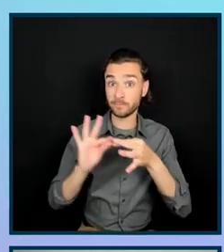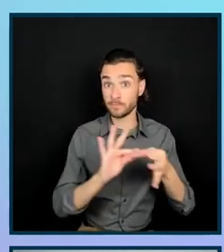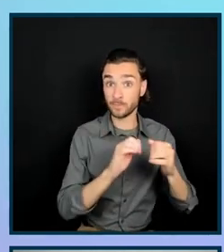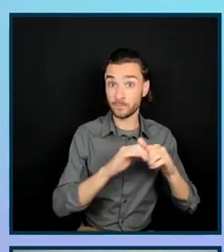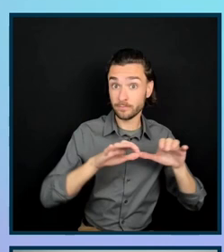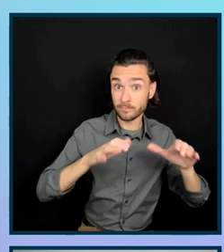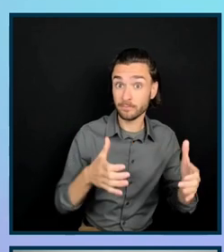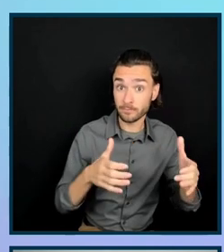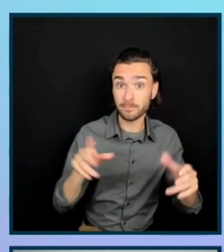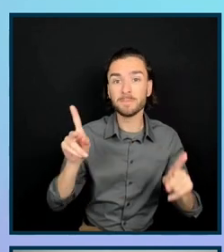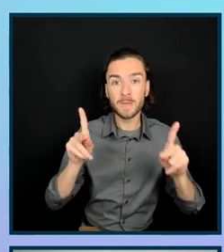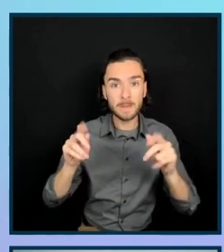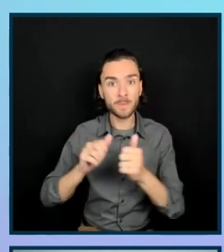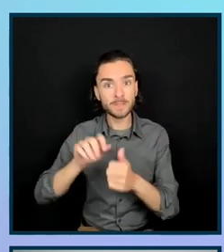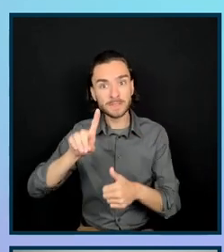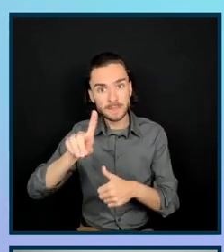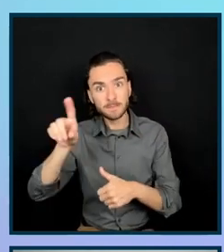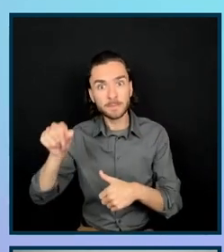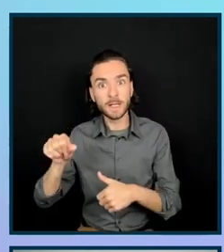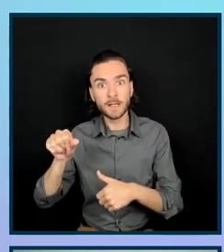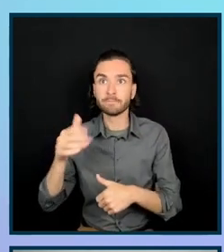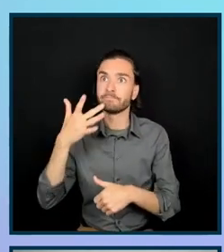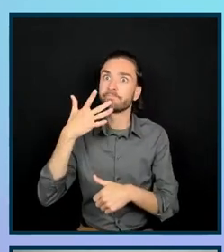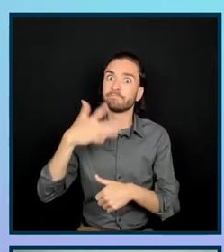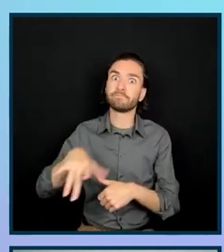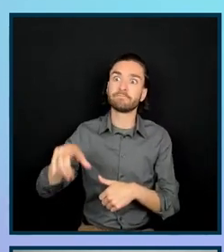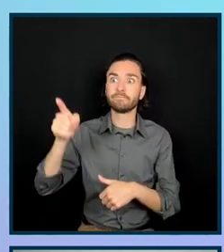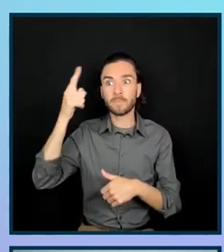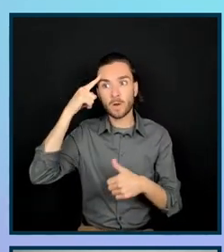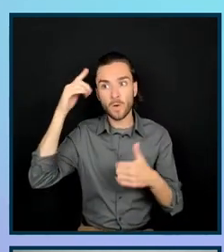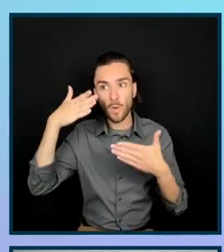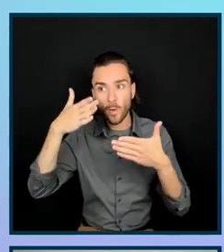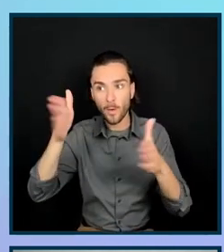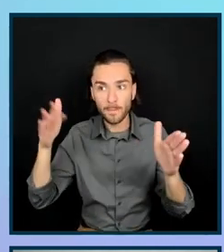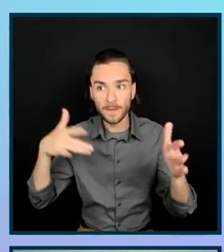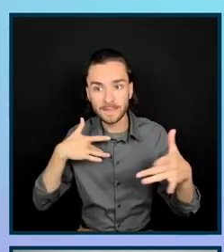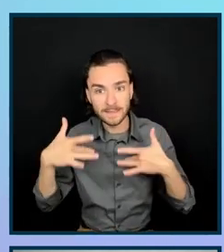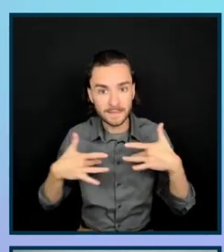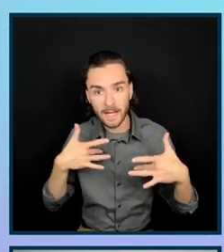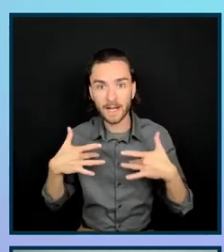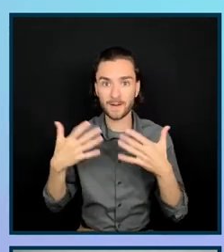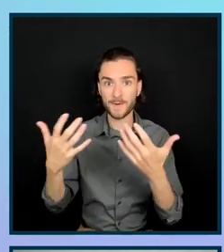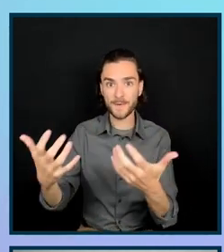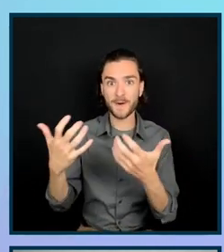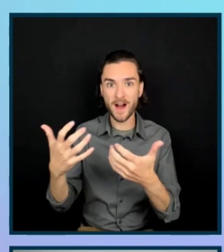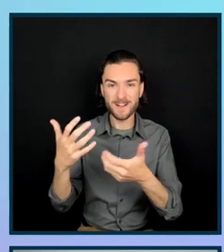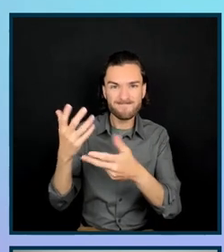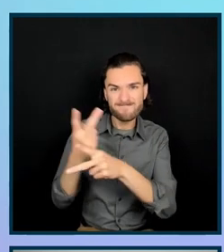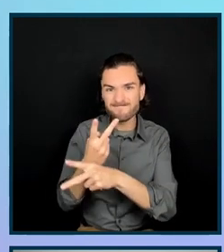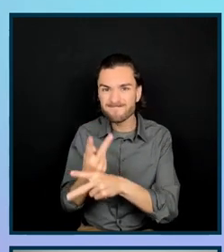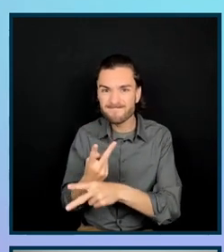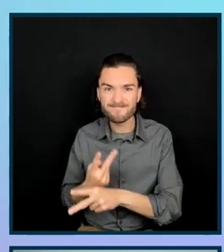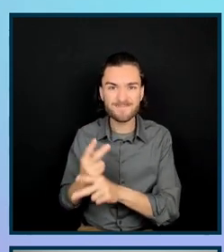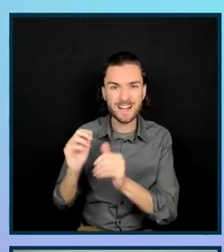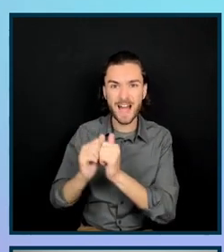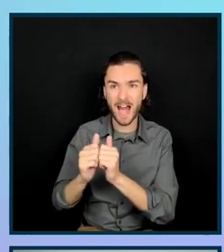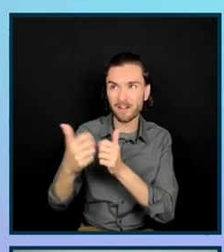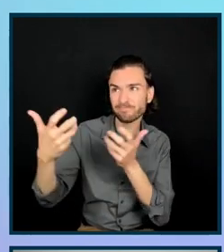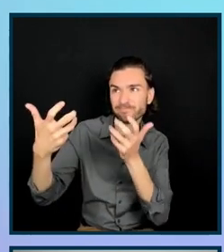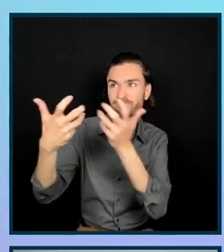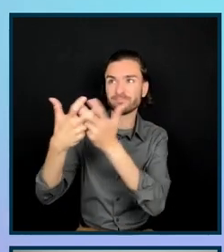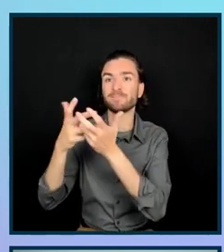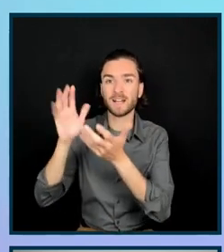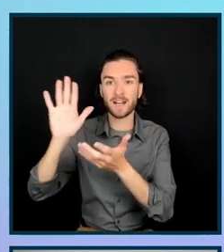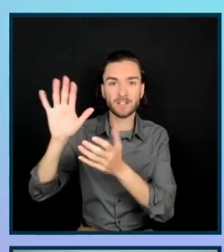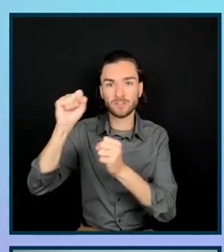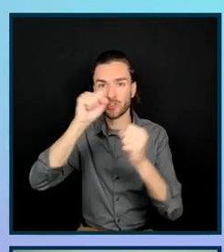luckily for us, the client was very open and excited to collaborate and learn the strategies and tactics that we could provide to make the site more